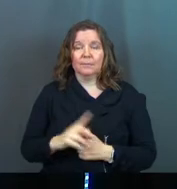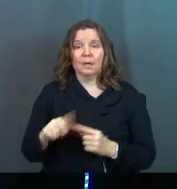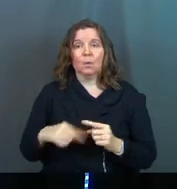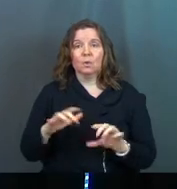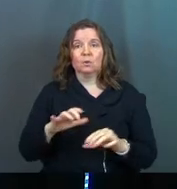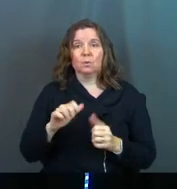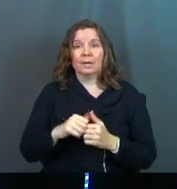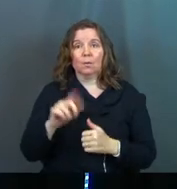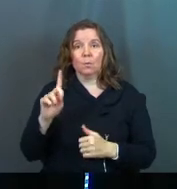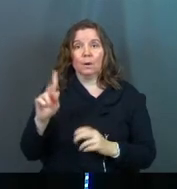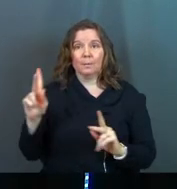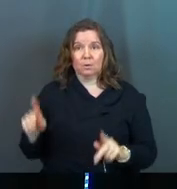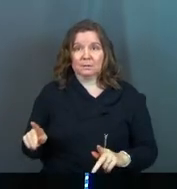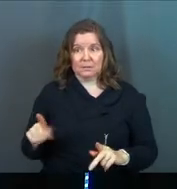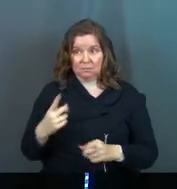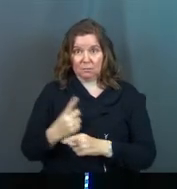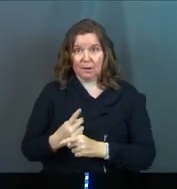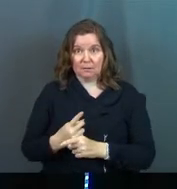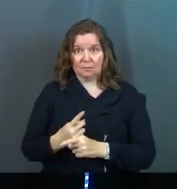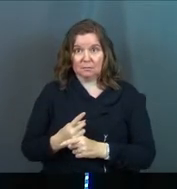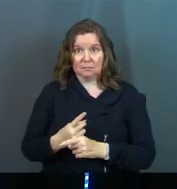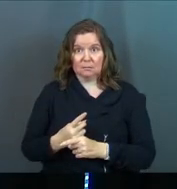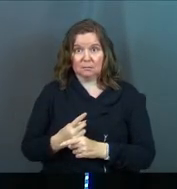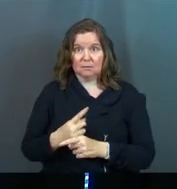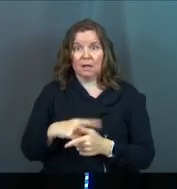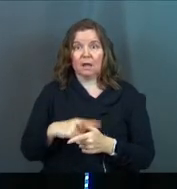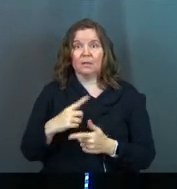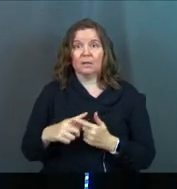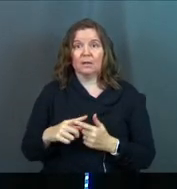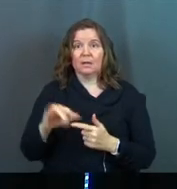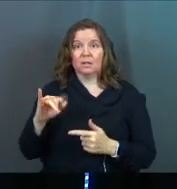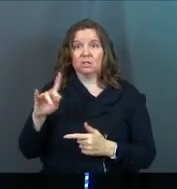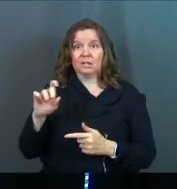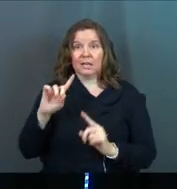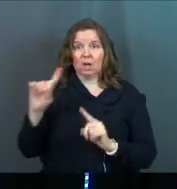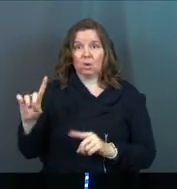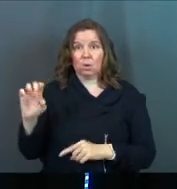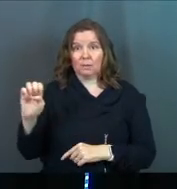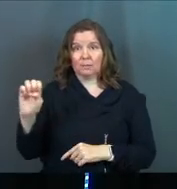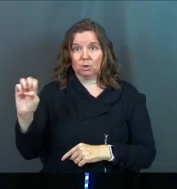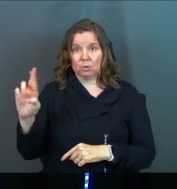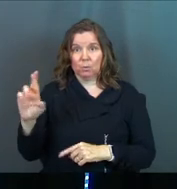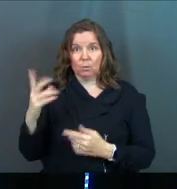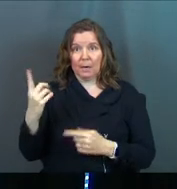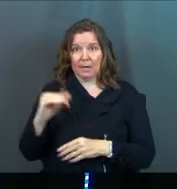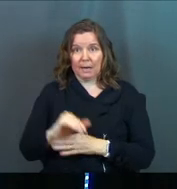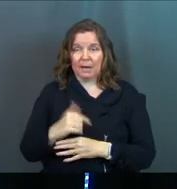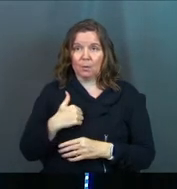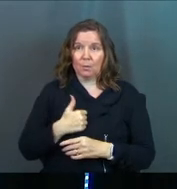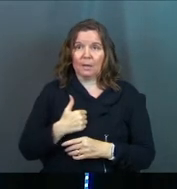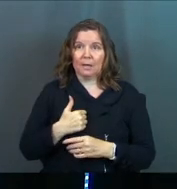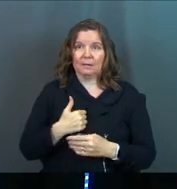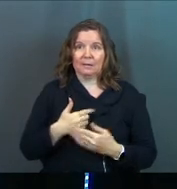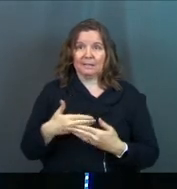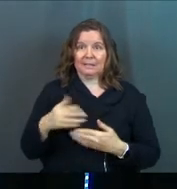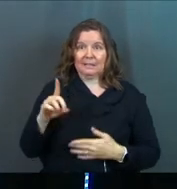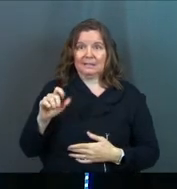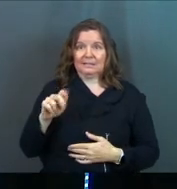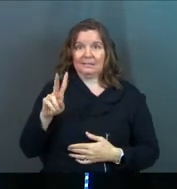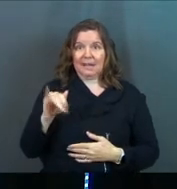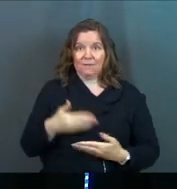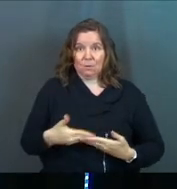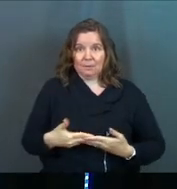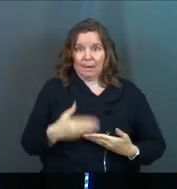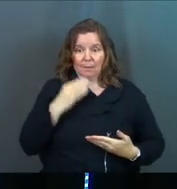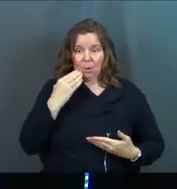And when you do that with one person, right? And then Jake had to go into the emergency room one night and we had, Davey was